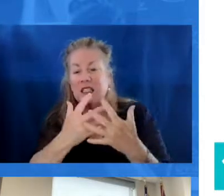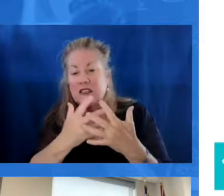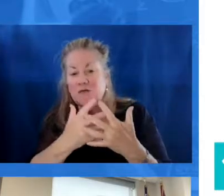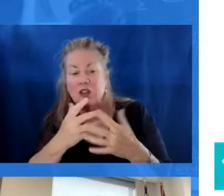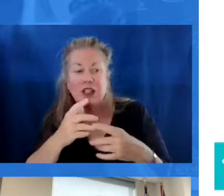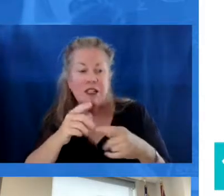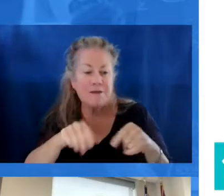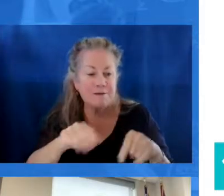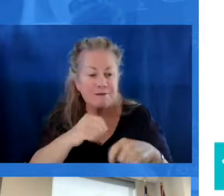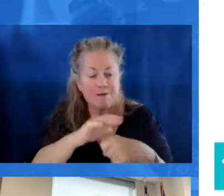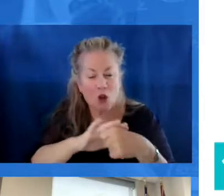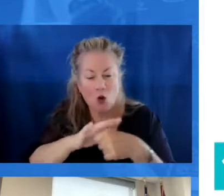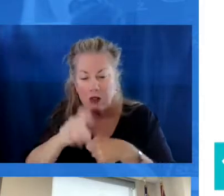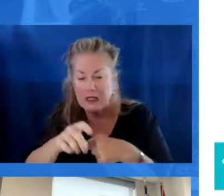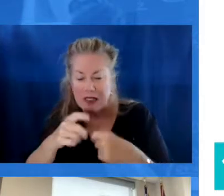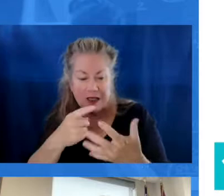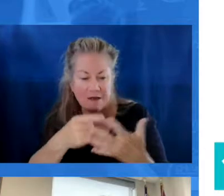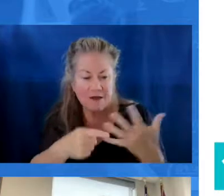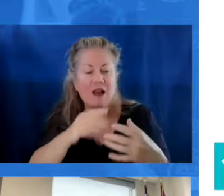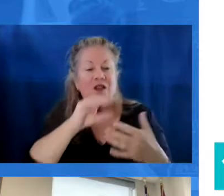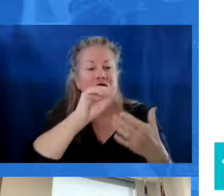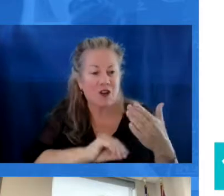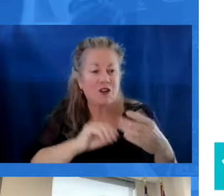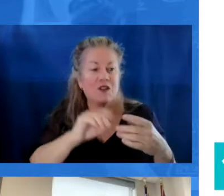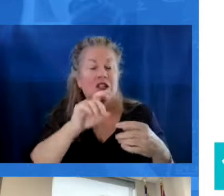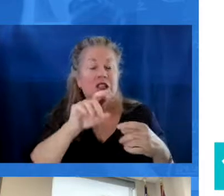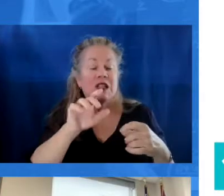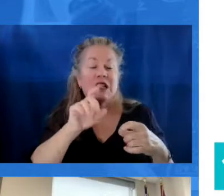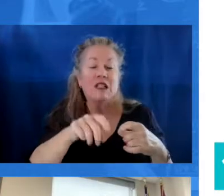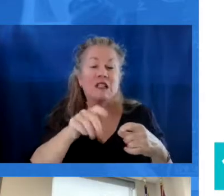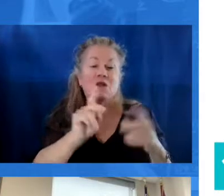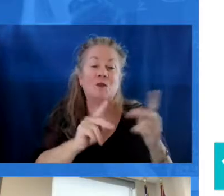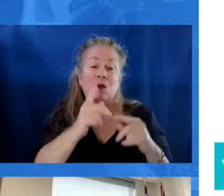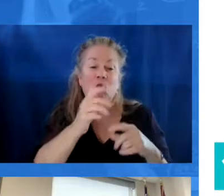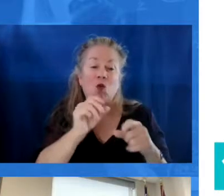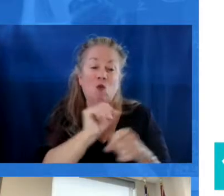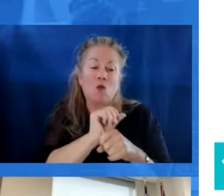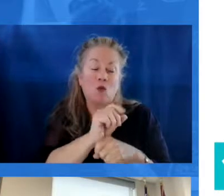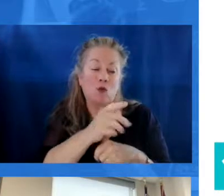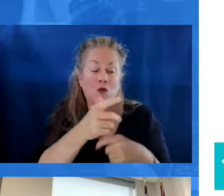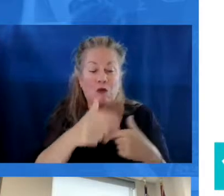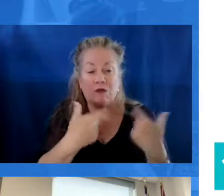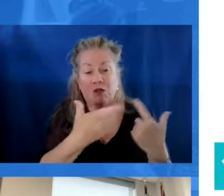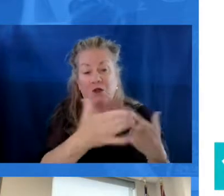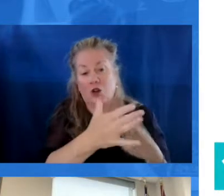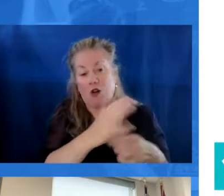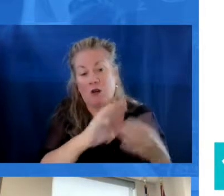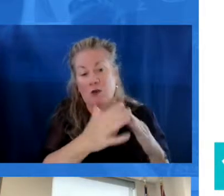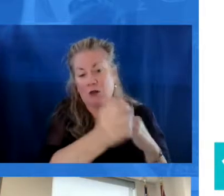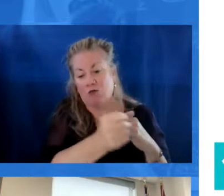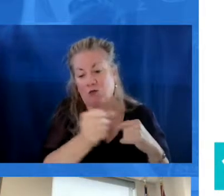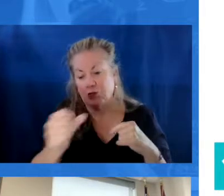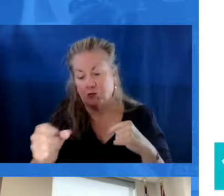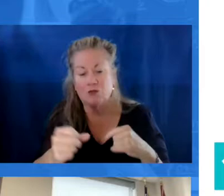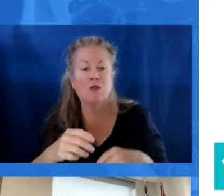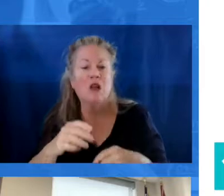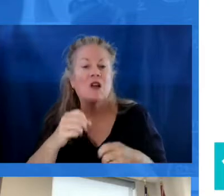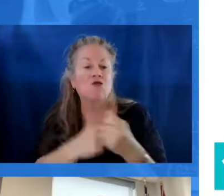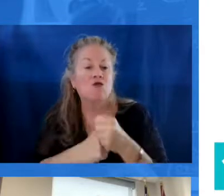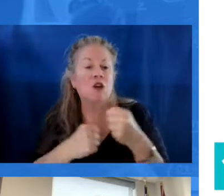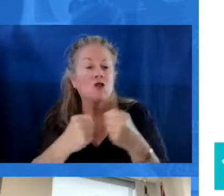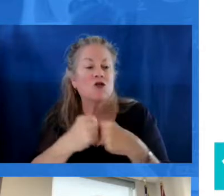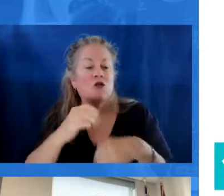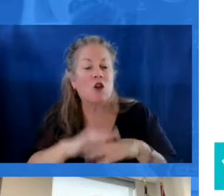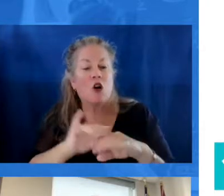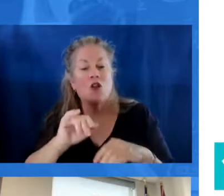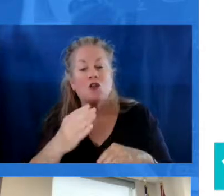scan or screen of what their local needs are and then fill those needs with the folks in their communities. The second is structured and on the job